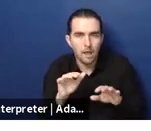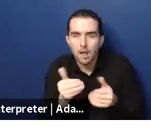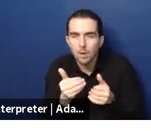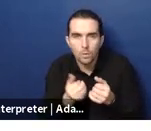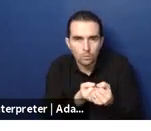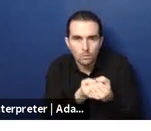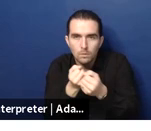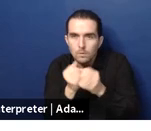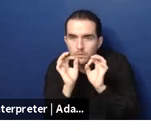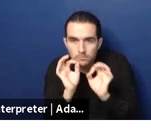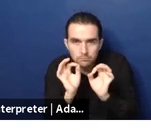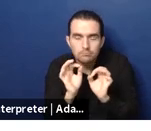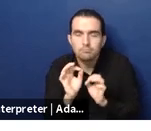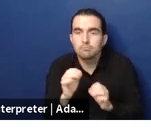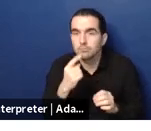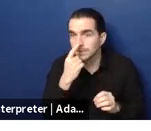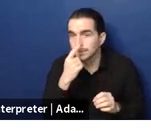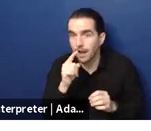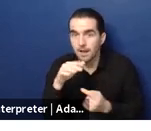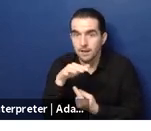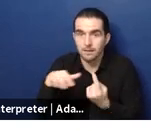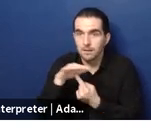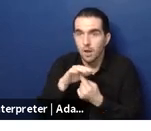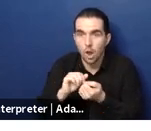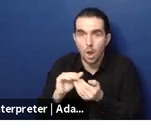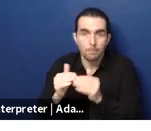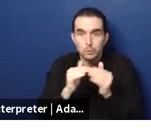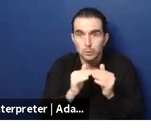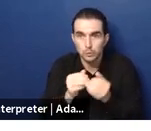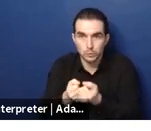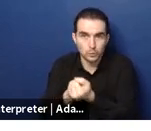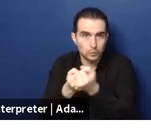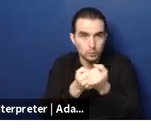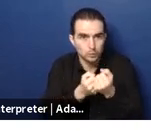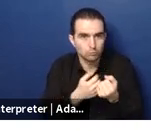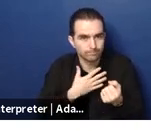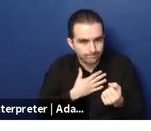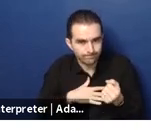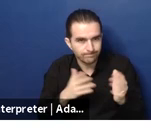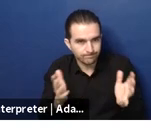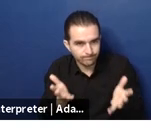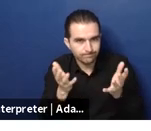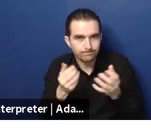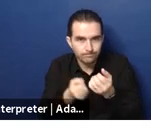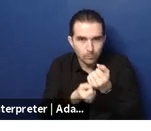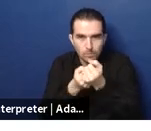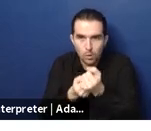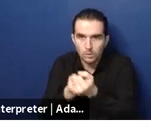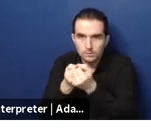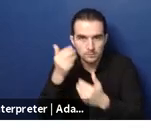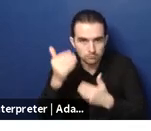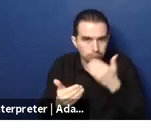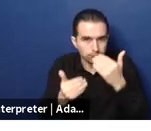assessment and what some of the key sort of elements of the time model is really to integrate um community services